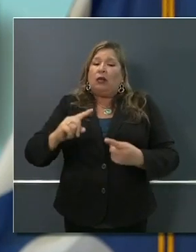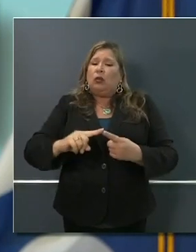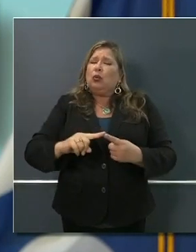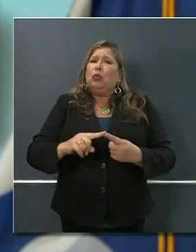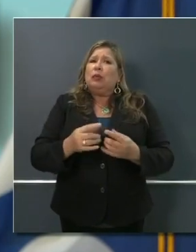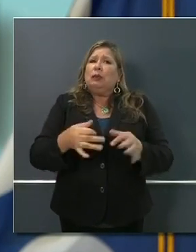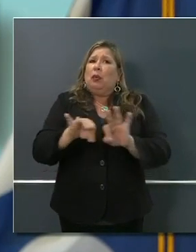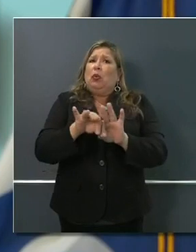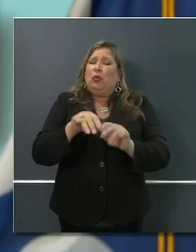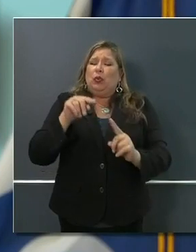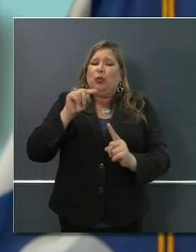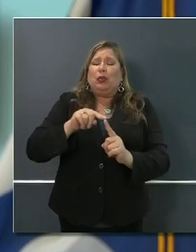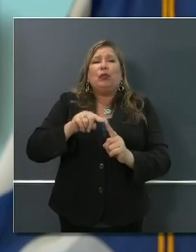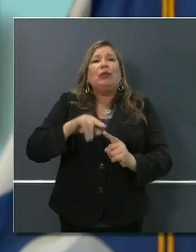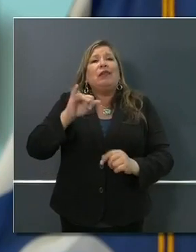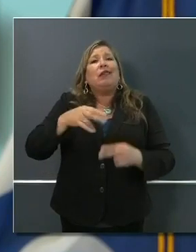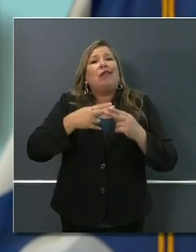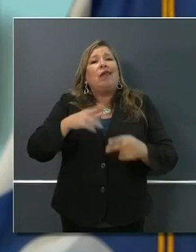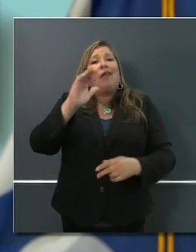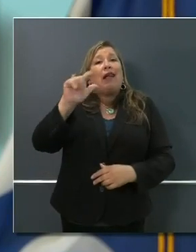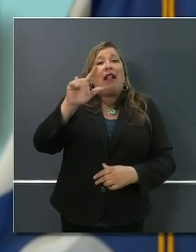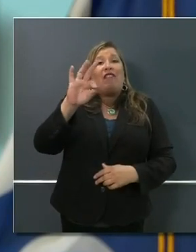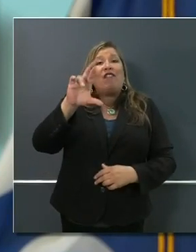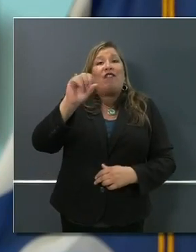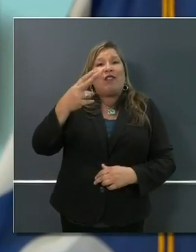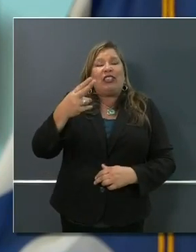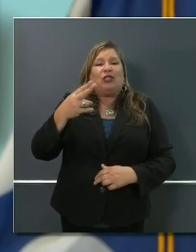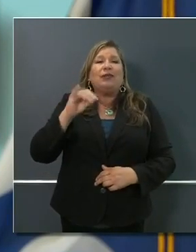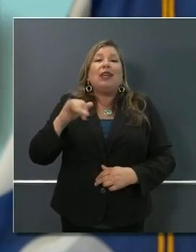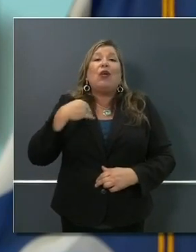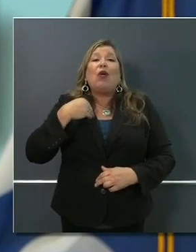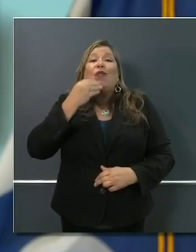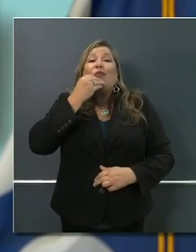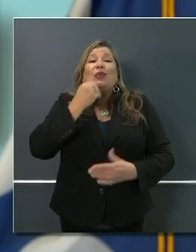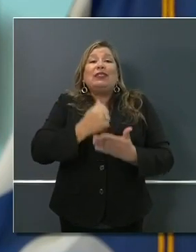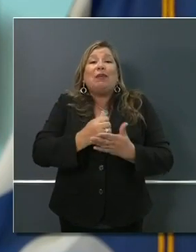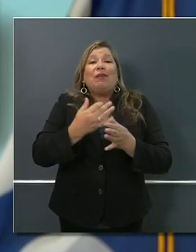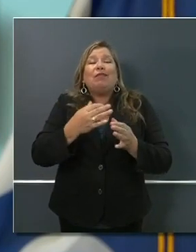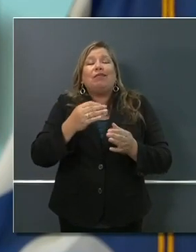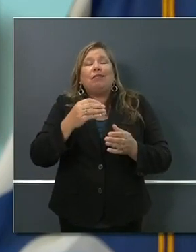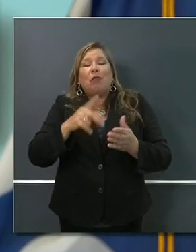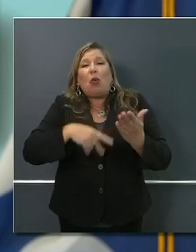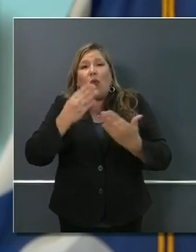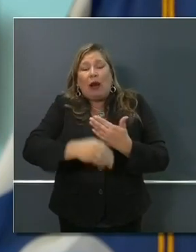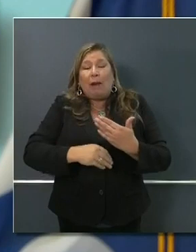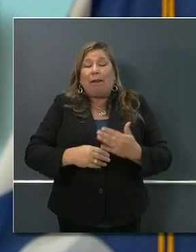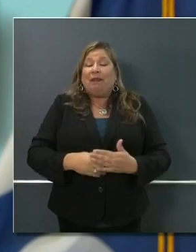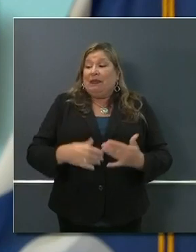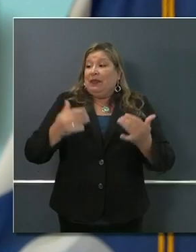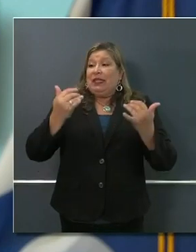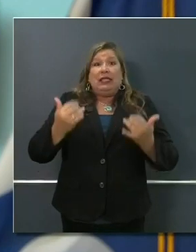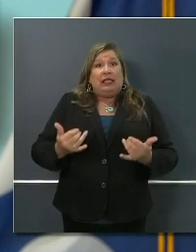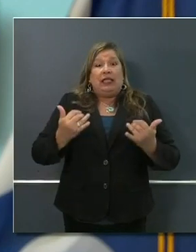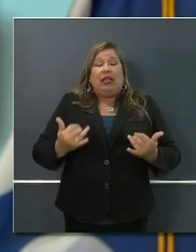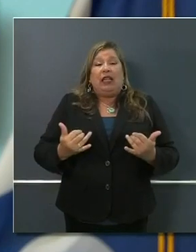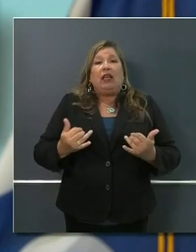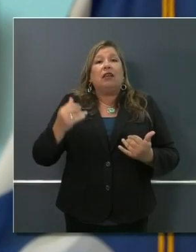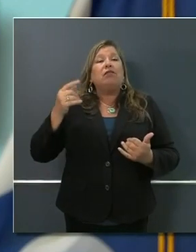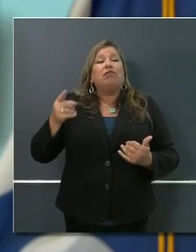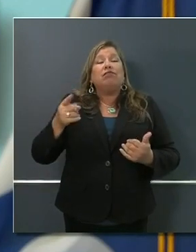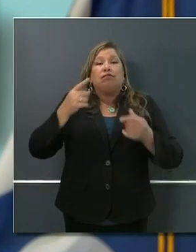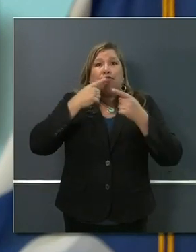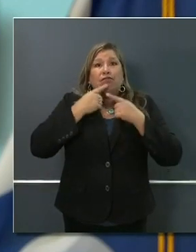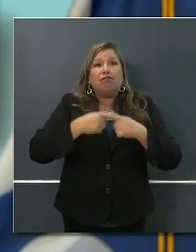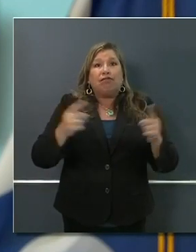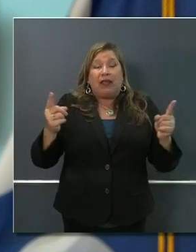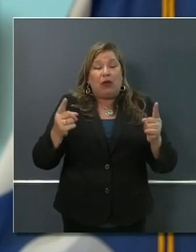program, our SNAP, our food stamp program, CalFresh program can now today provide access